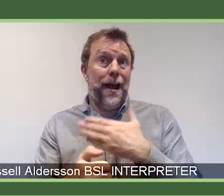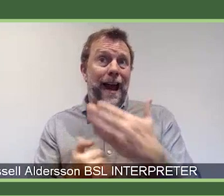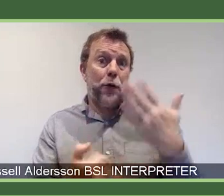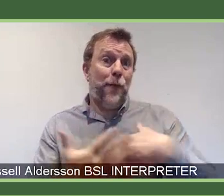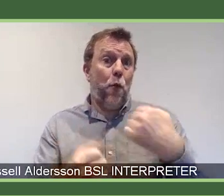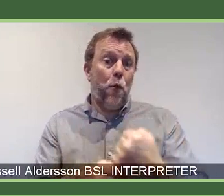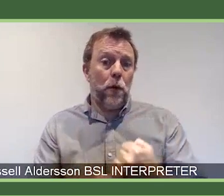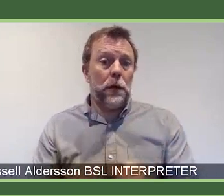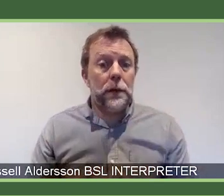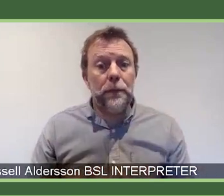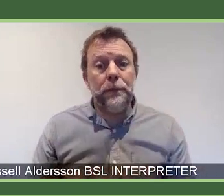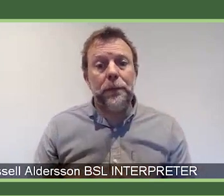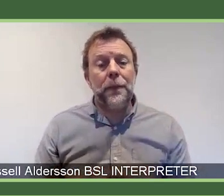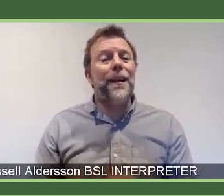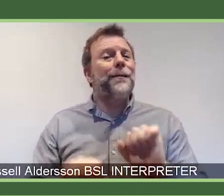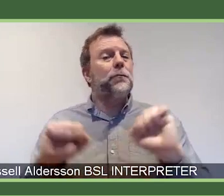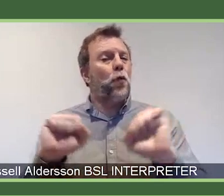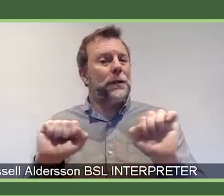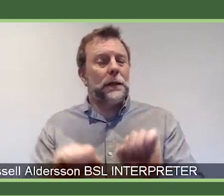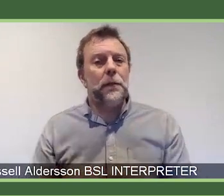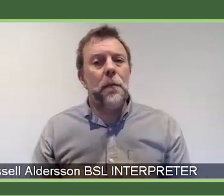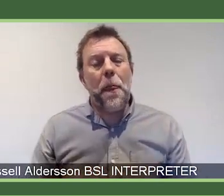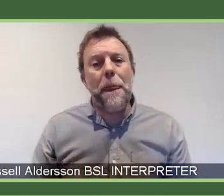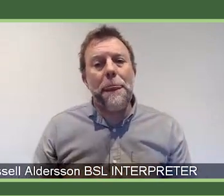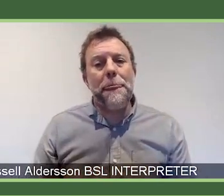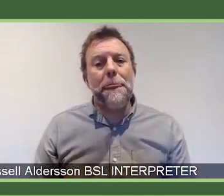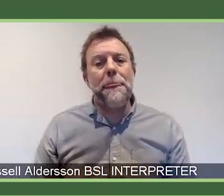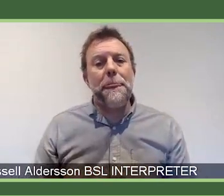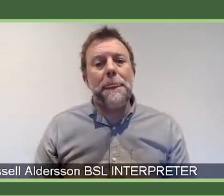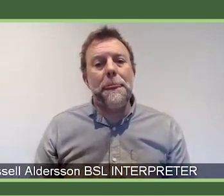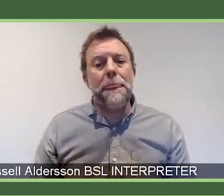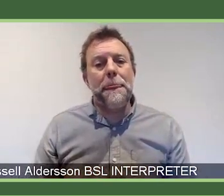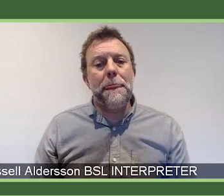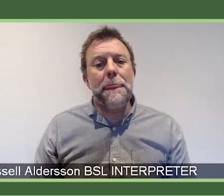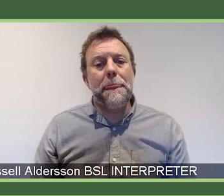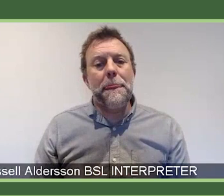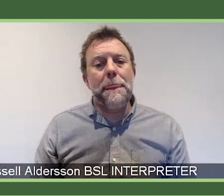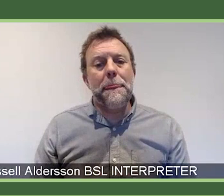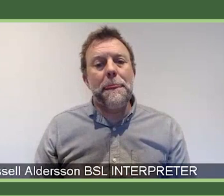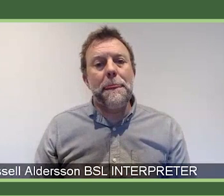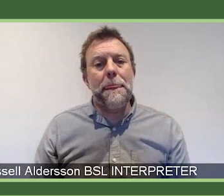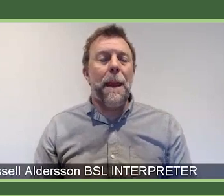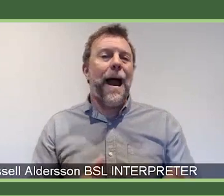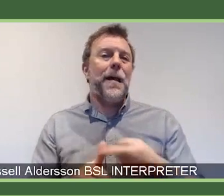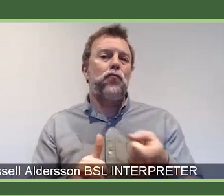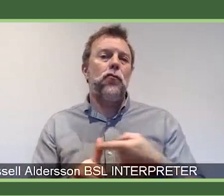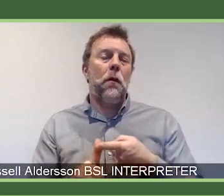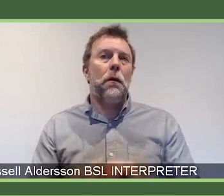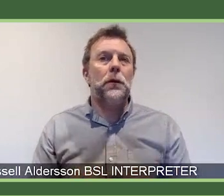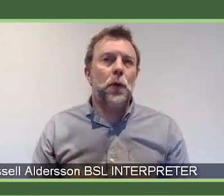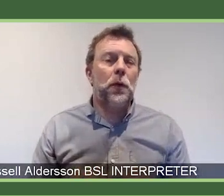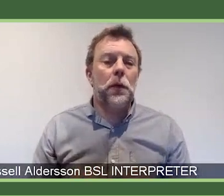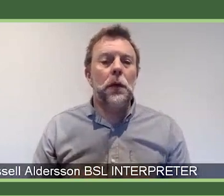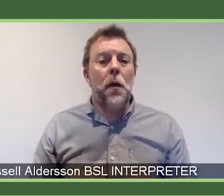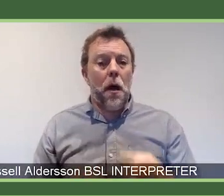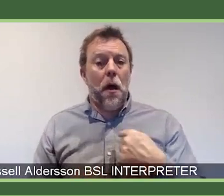ready just yet. So when, where are we, April? I would